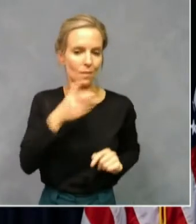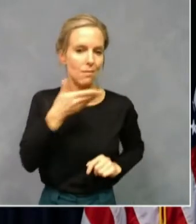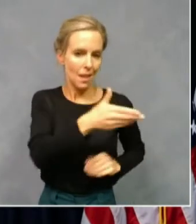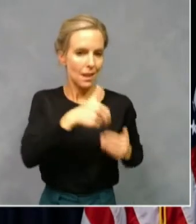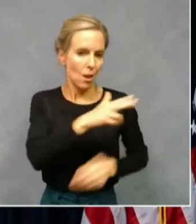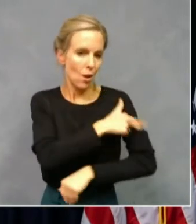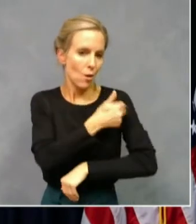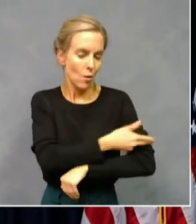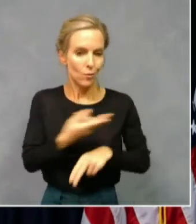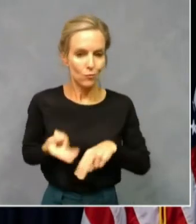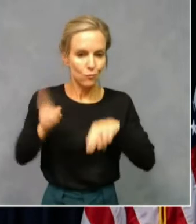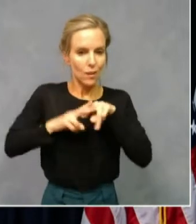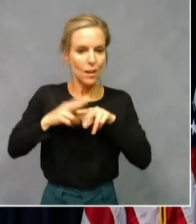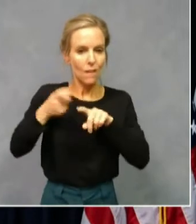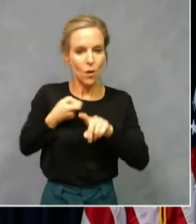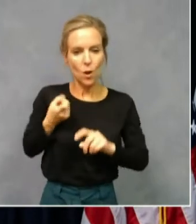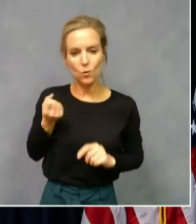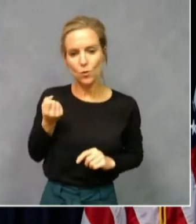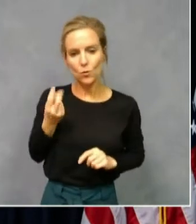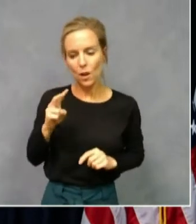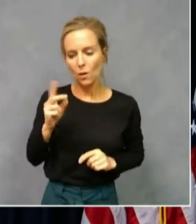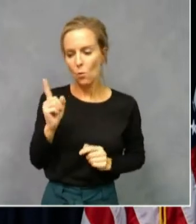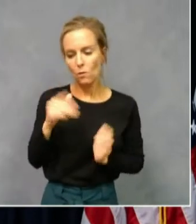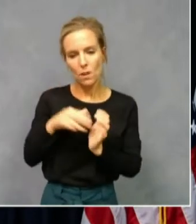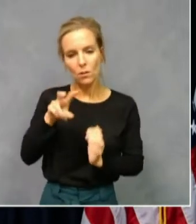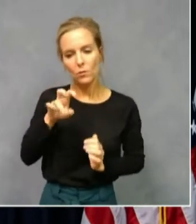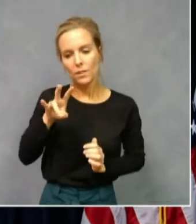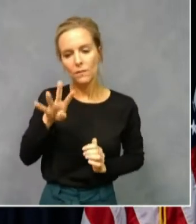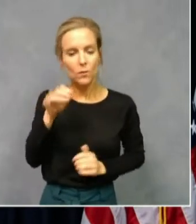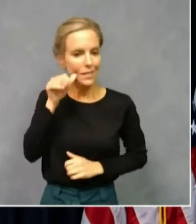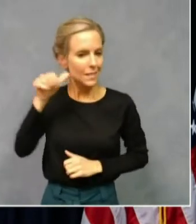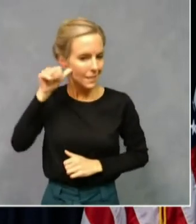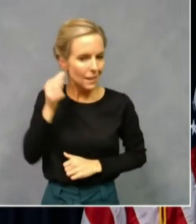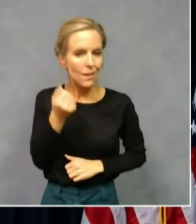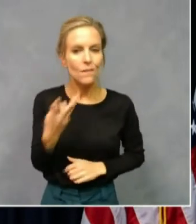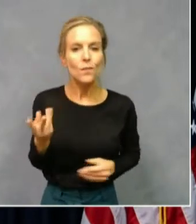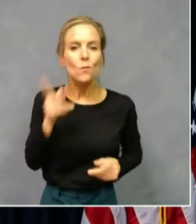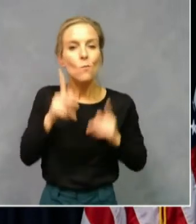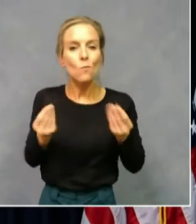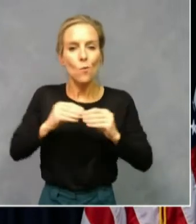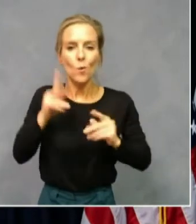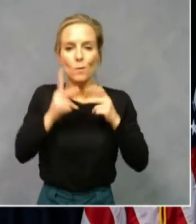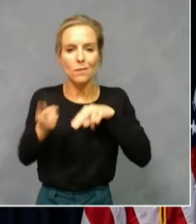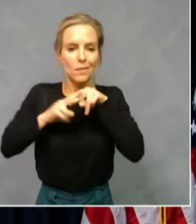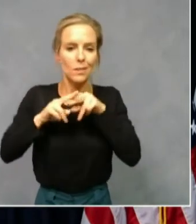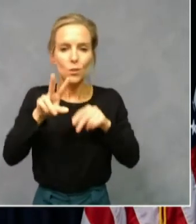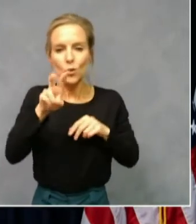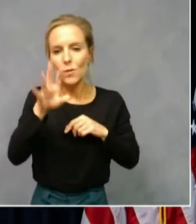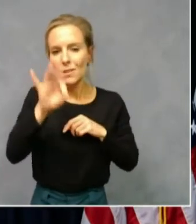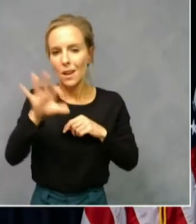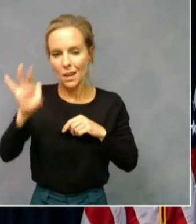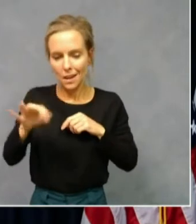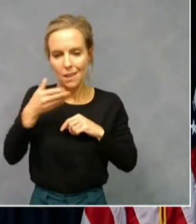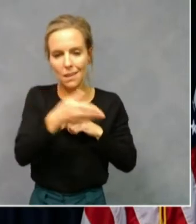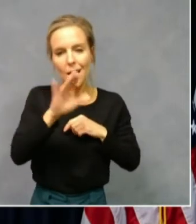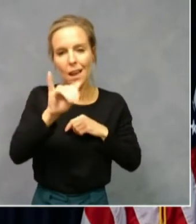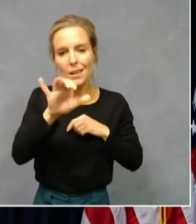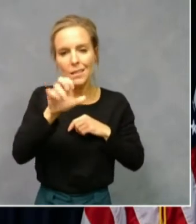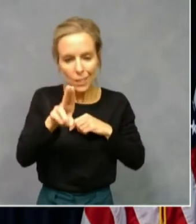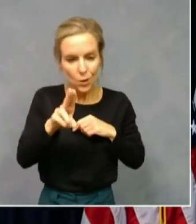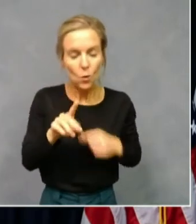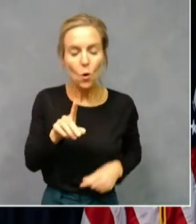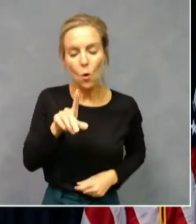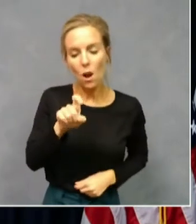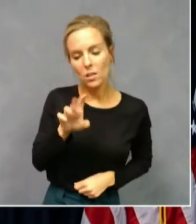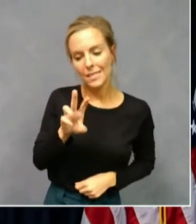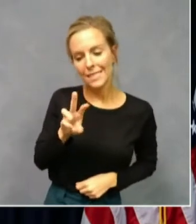1274 yesterday. A couple more people in the ICU, 299, and 163 on a